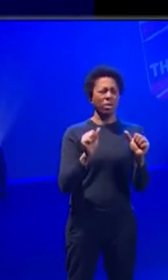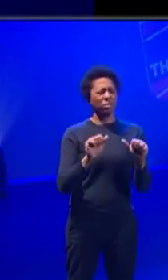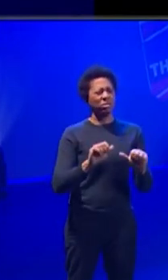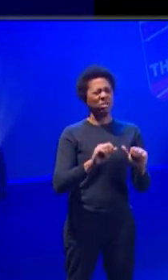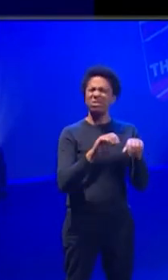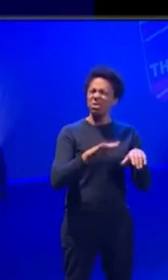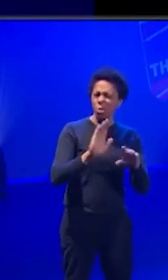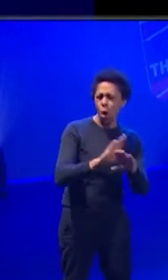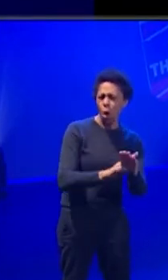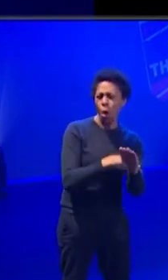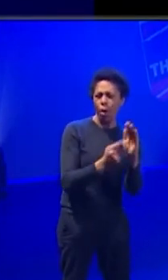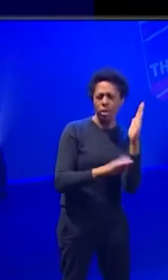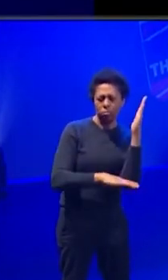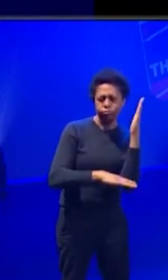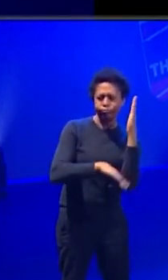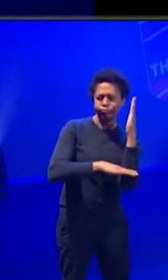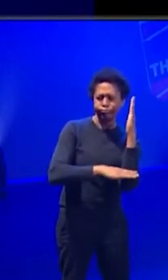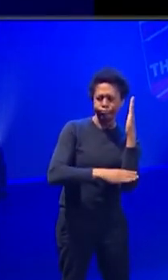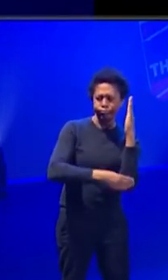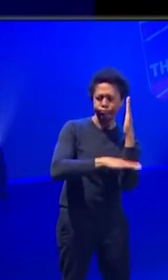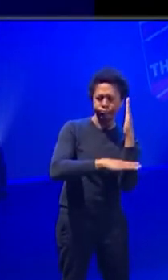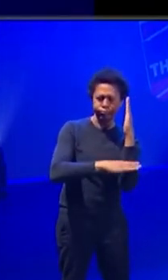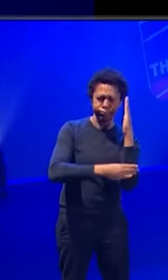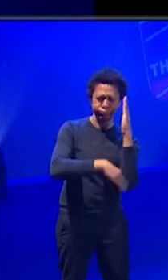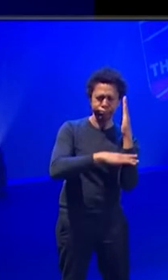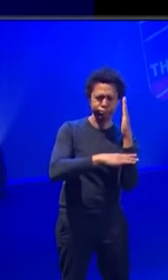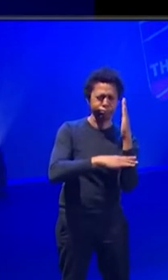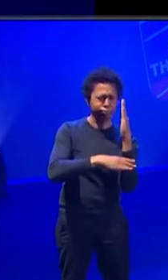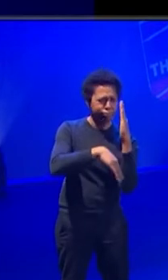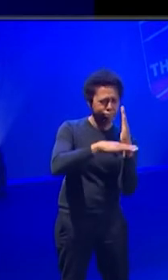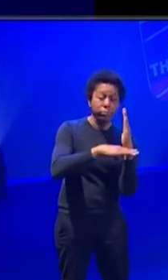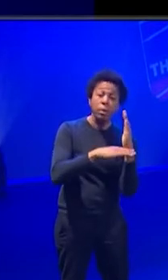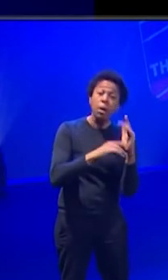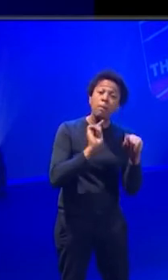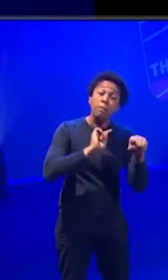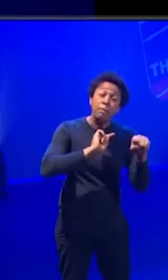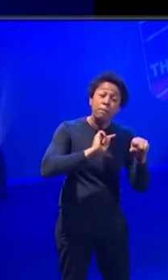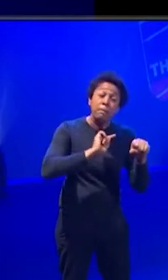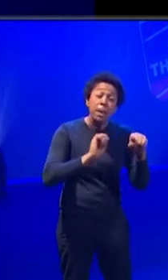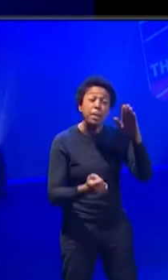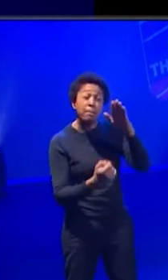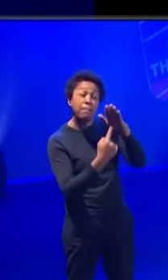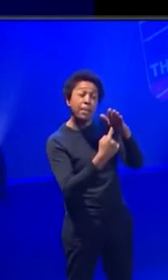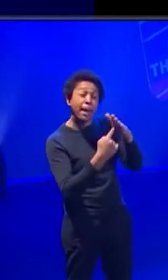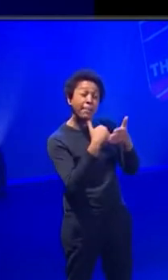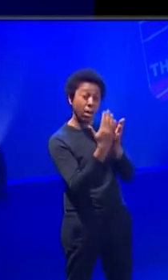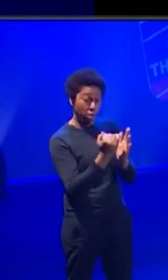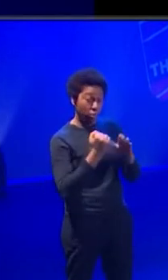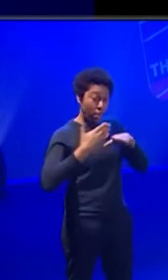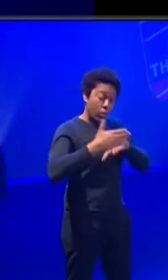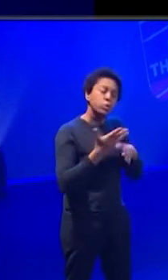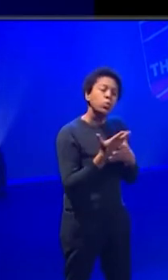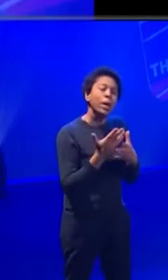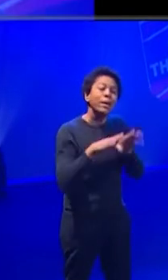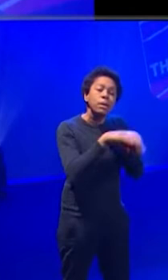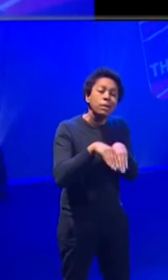jobs. And I suppose the main part of my career was at the National Theatre, 21 years at the National Theatre as production